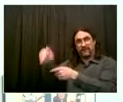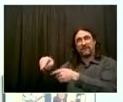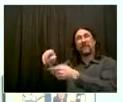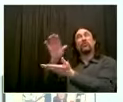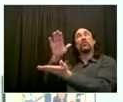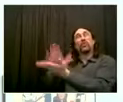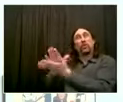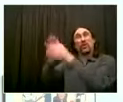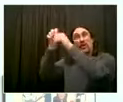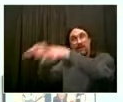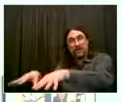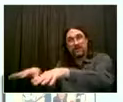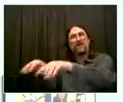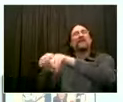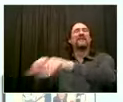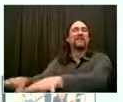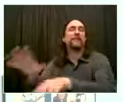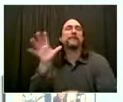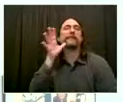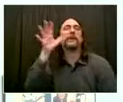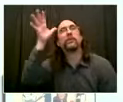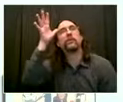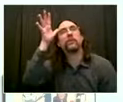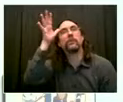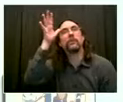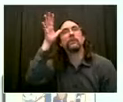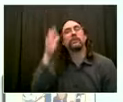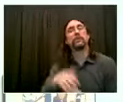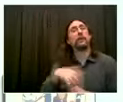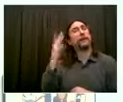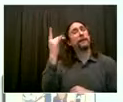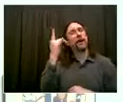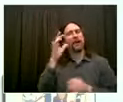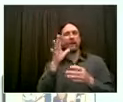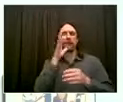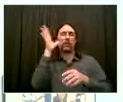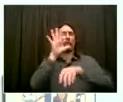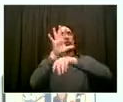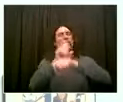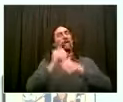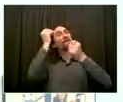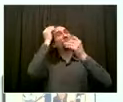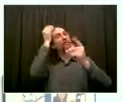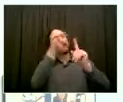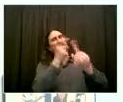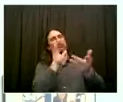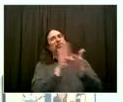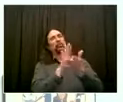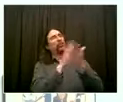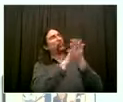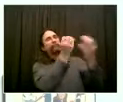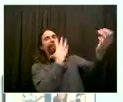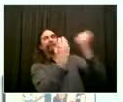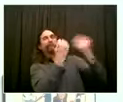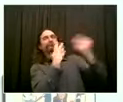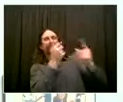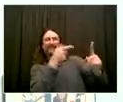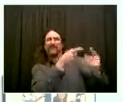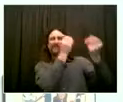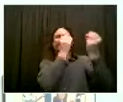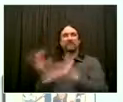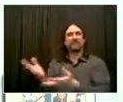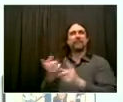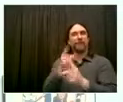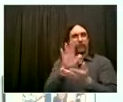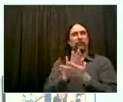final thing that I'll say, if I understood your question correctly, Abu, you were also asking about the 2 to 12 year age range.